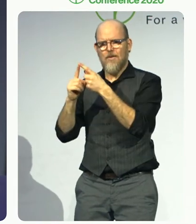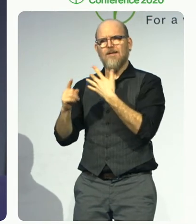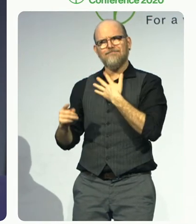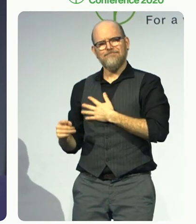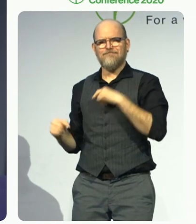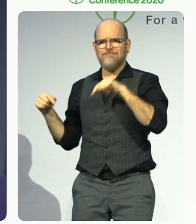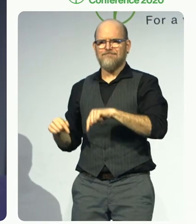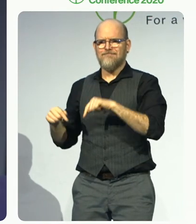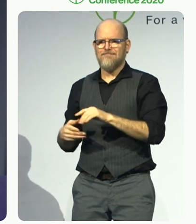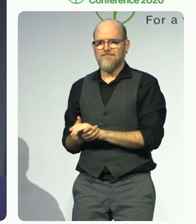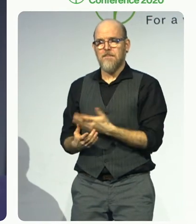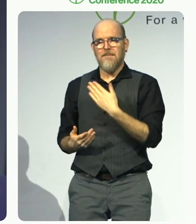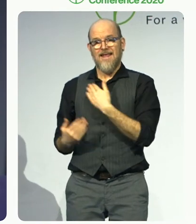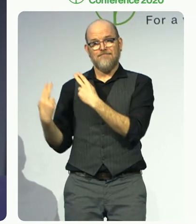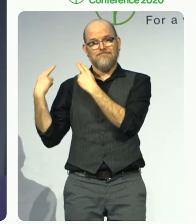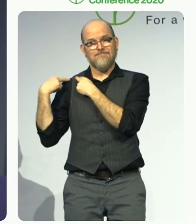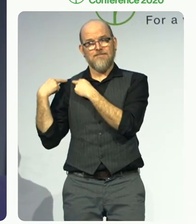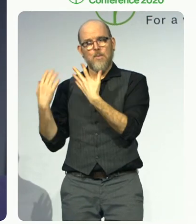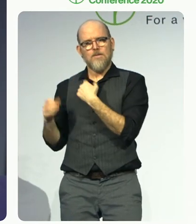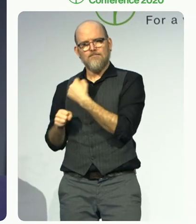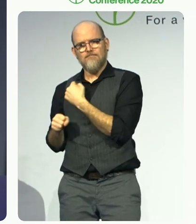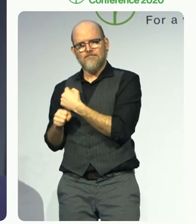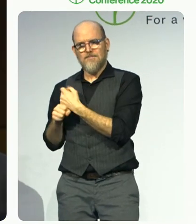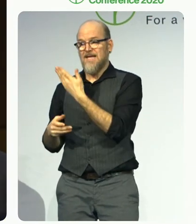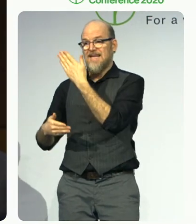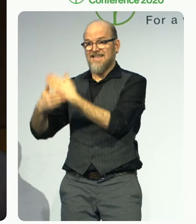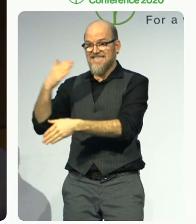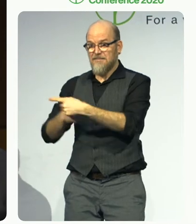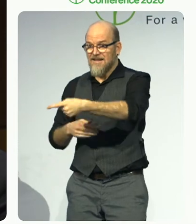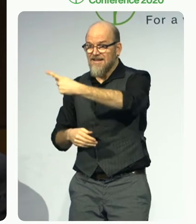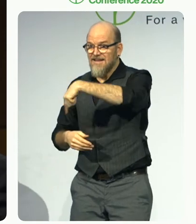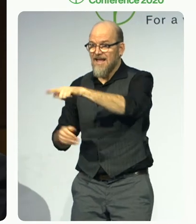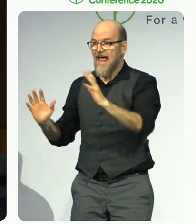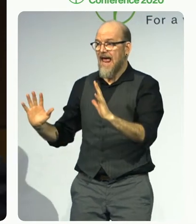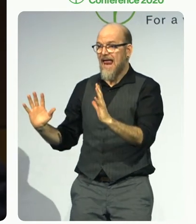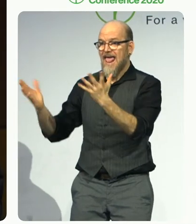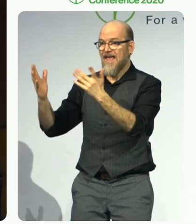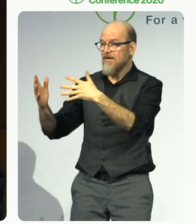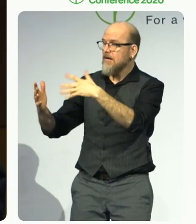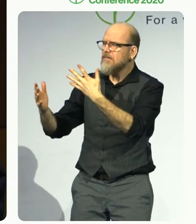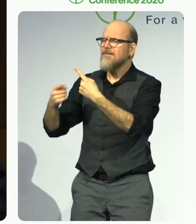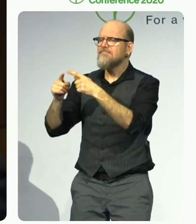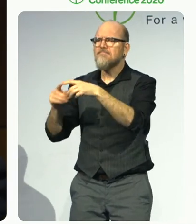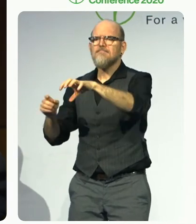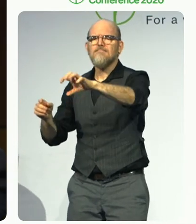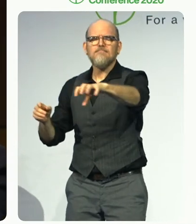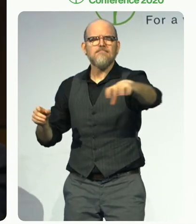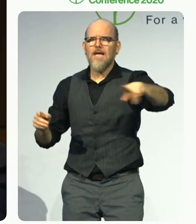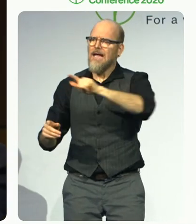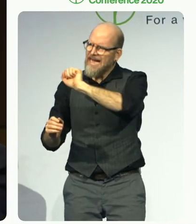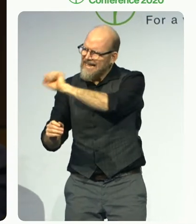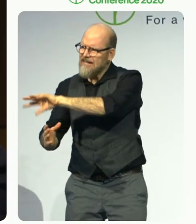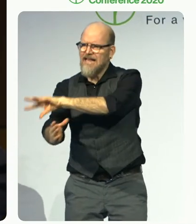to participate in all areas of life. Consequently, opening up parliament